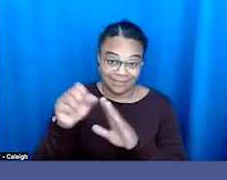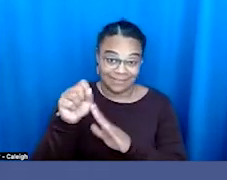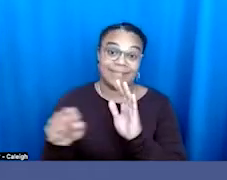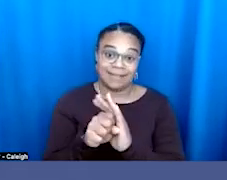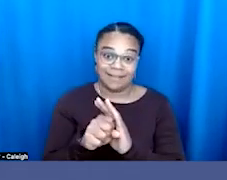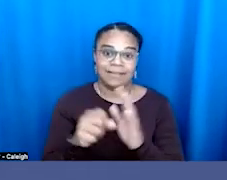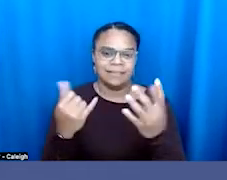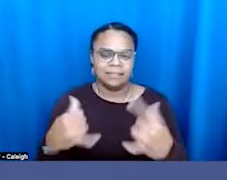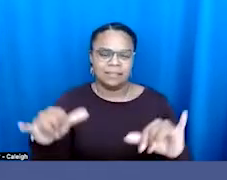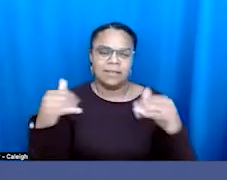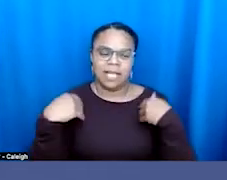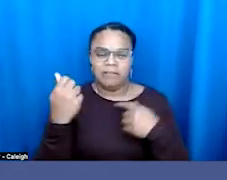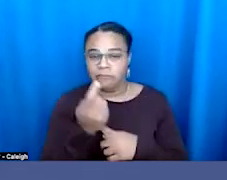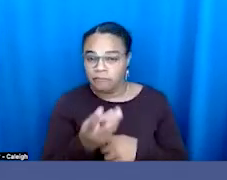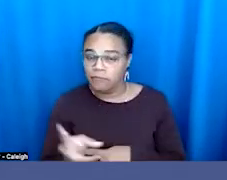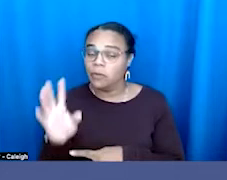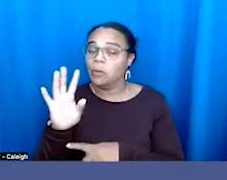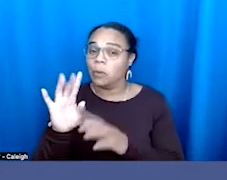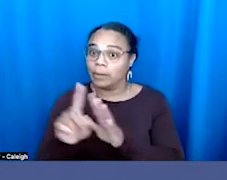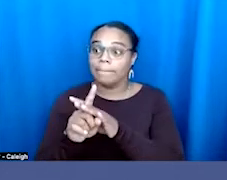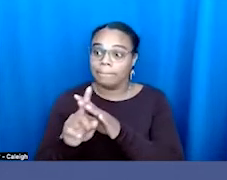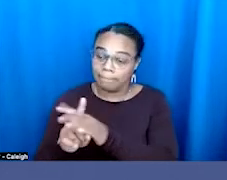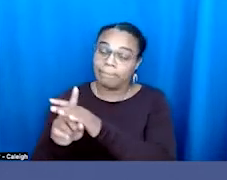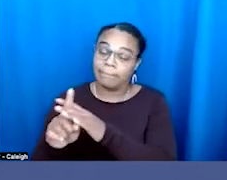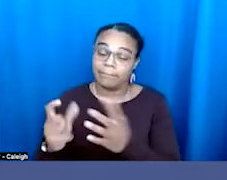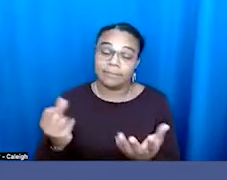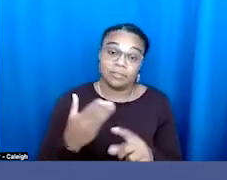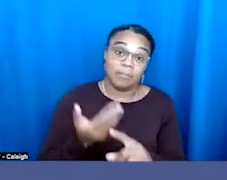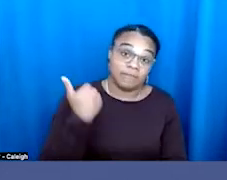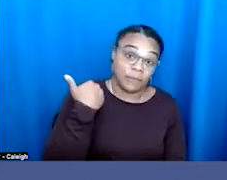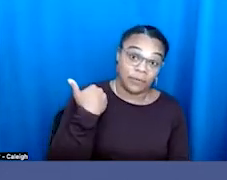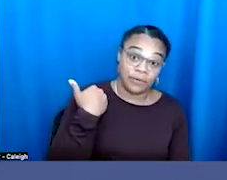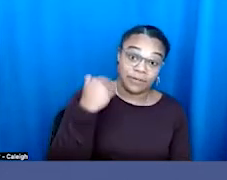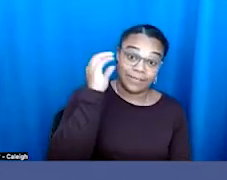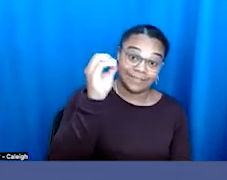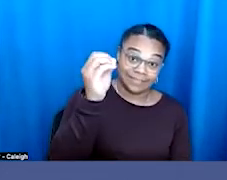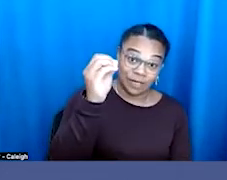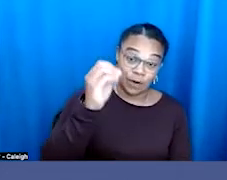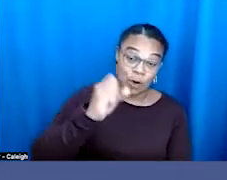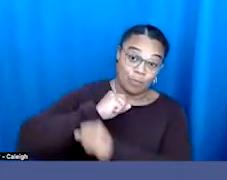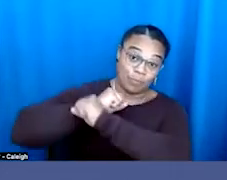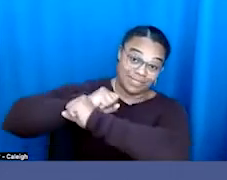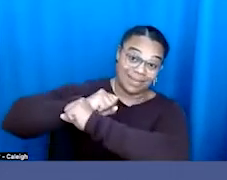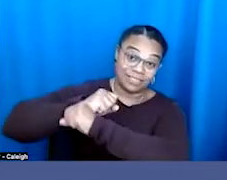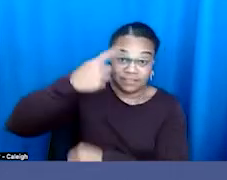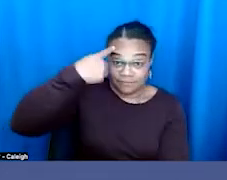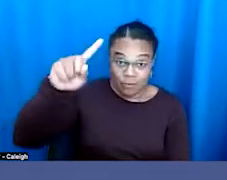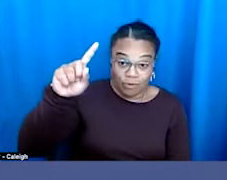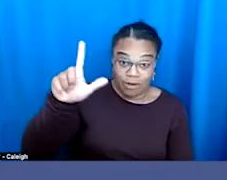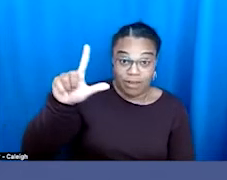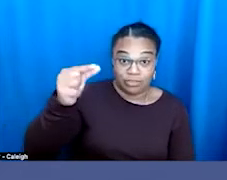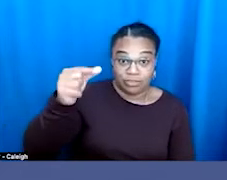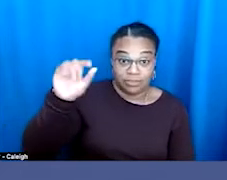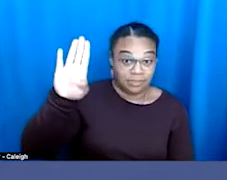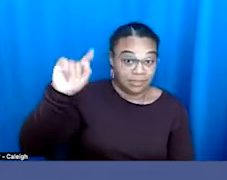have a few that are creeping in. So we went from zero protections for LGBTQ folks on the